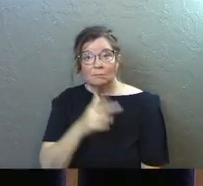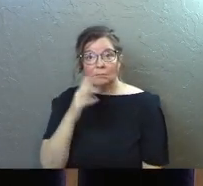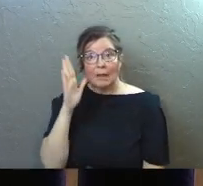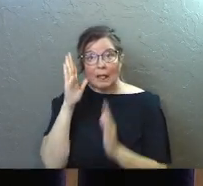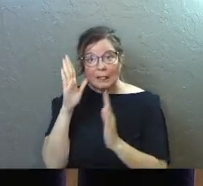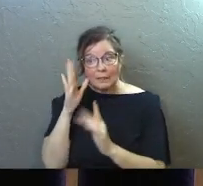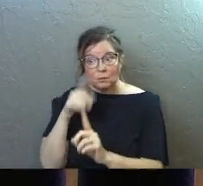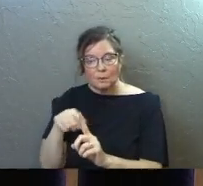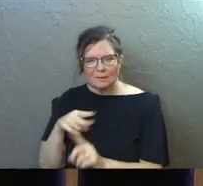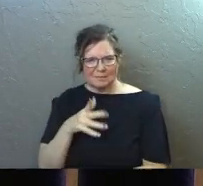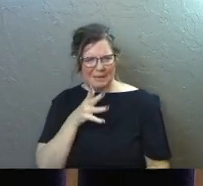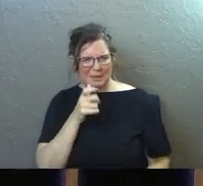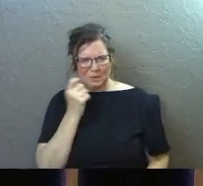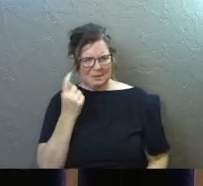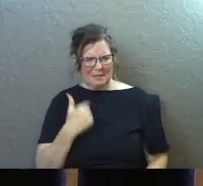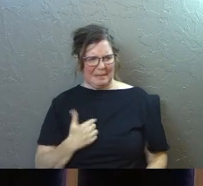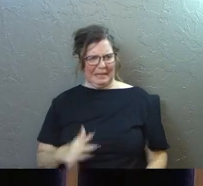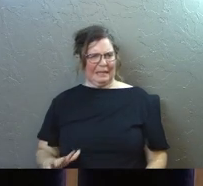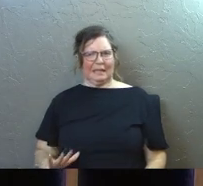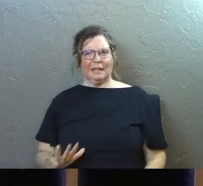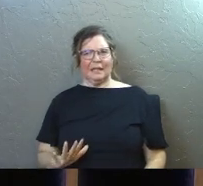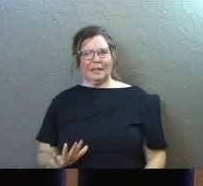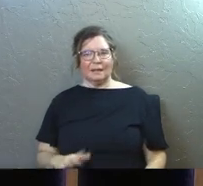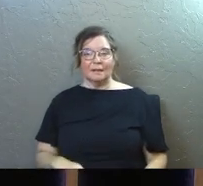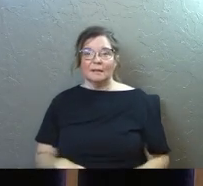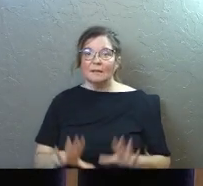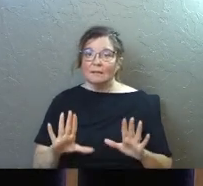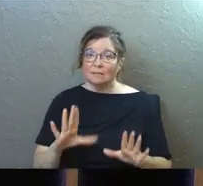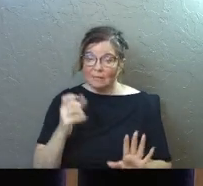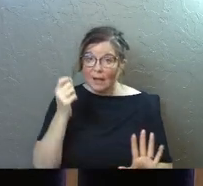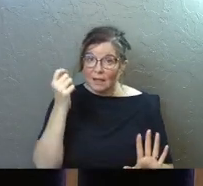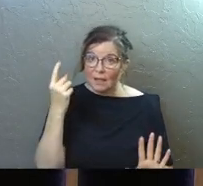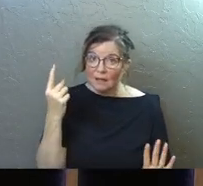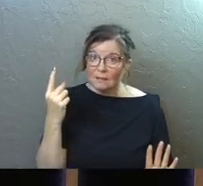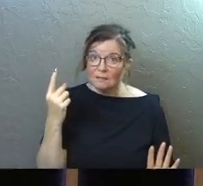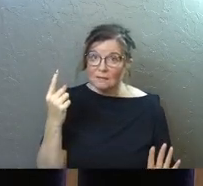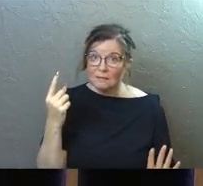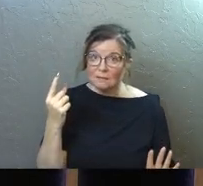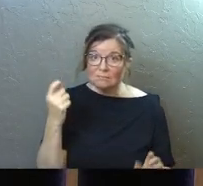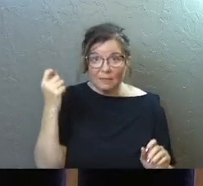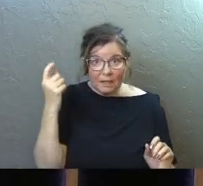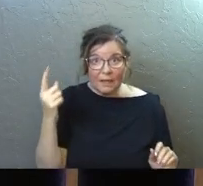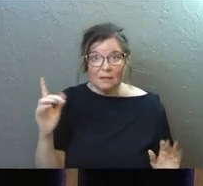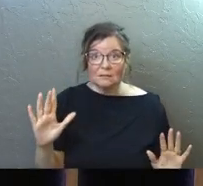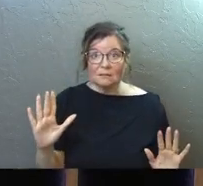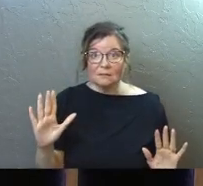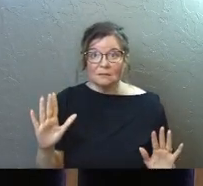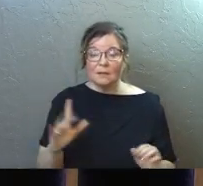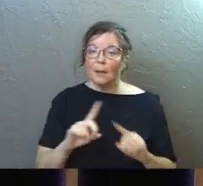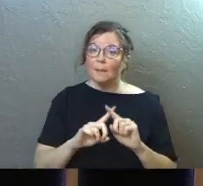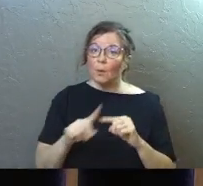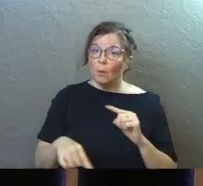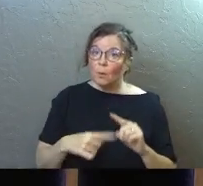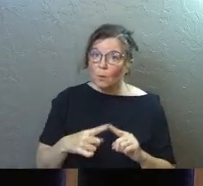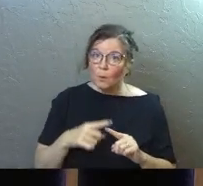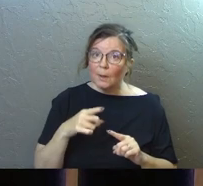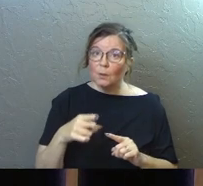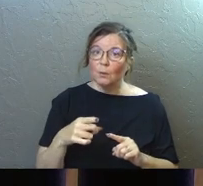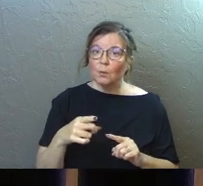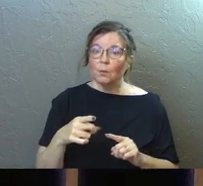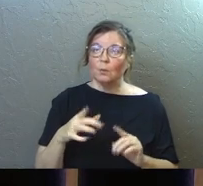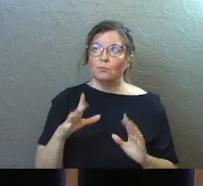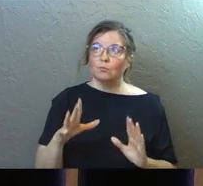to them. You're like, my parents don't understand me. I get it. I get it. But when you